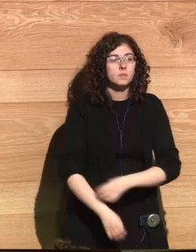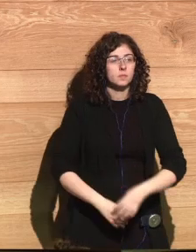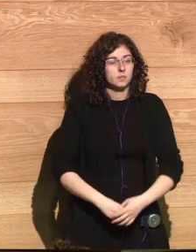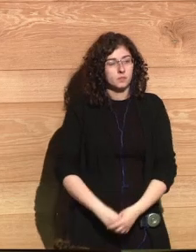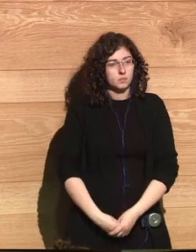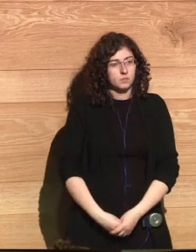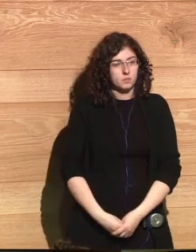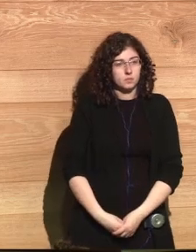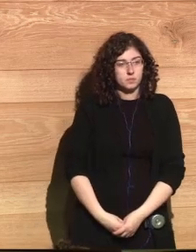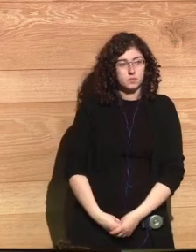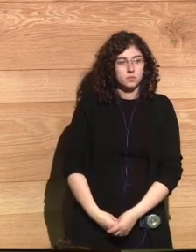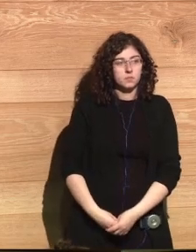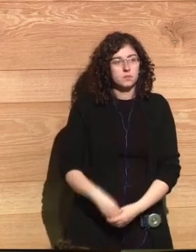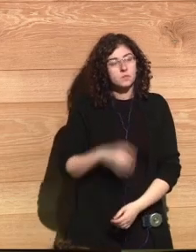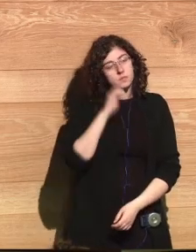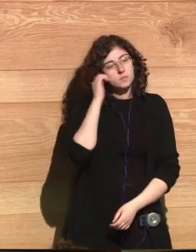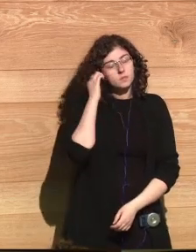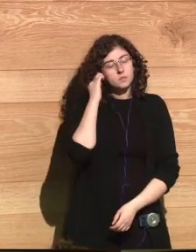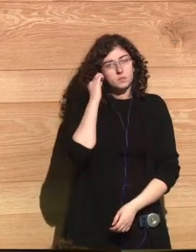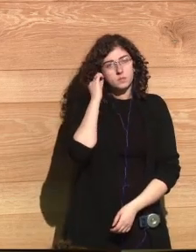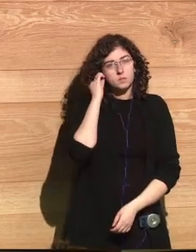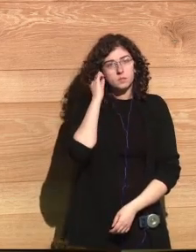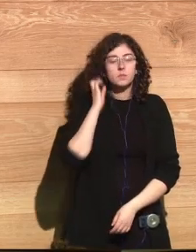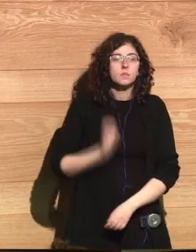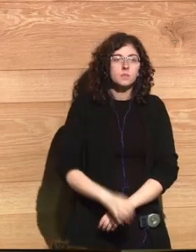We have been traveling for three weeks.